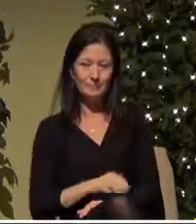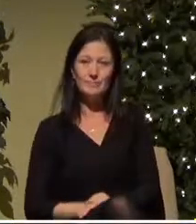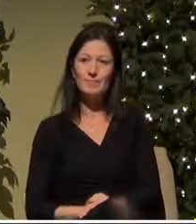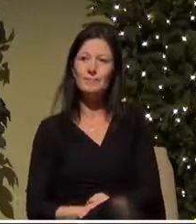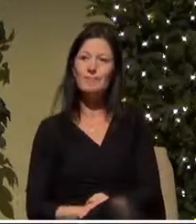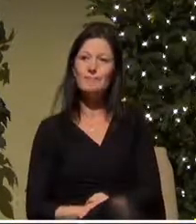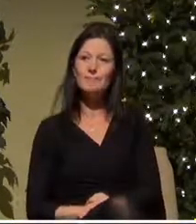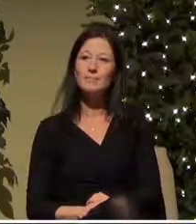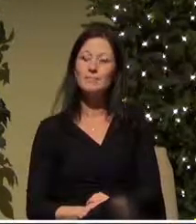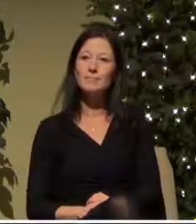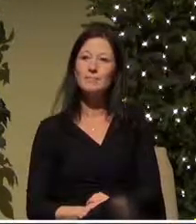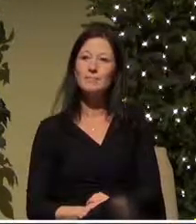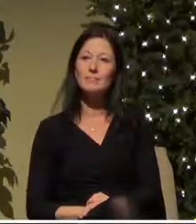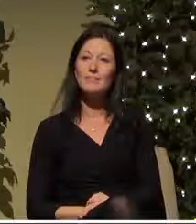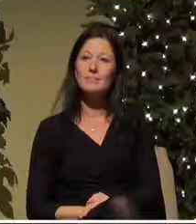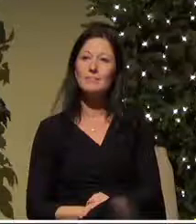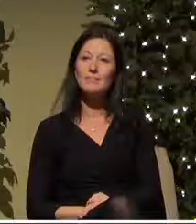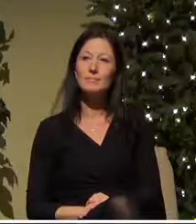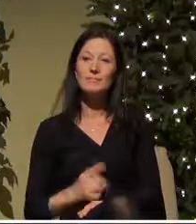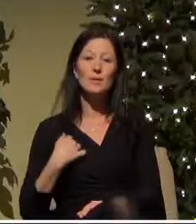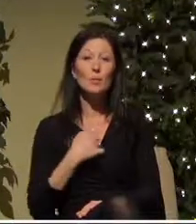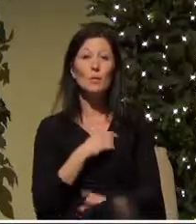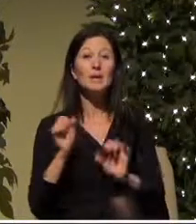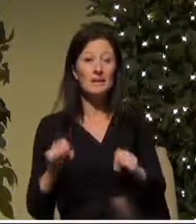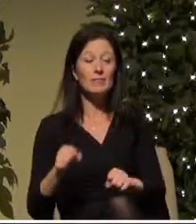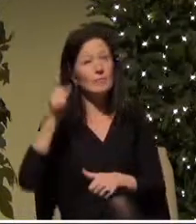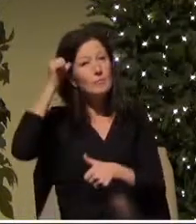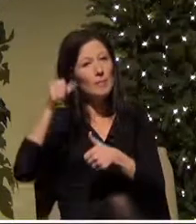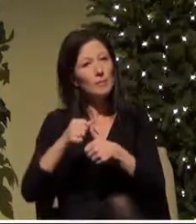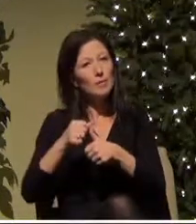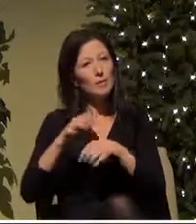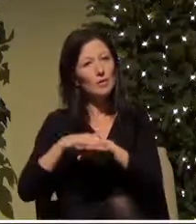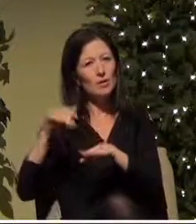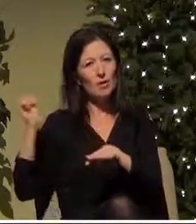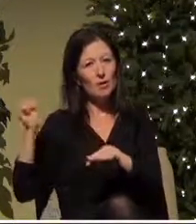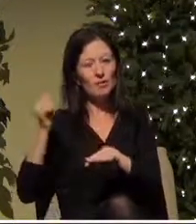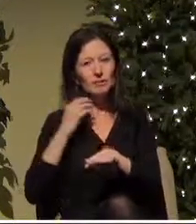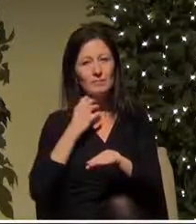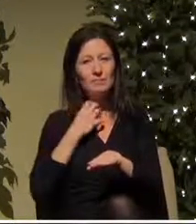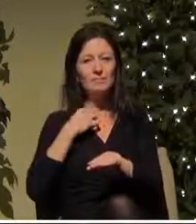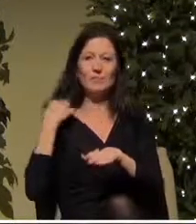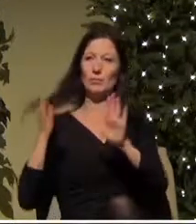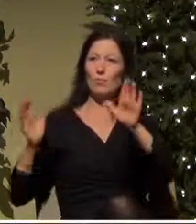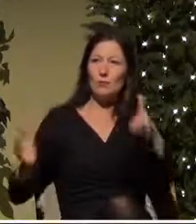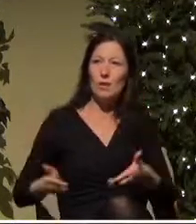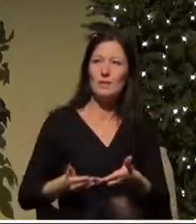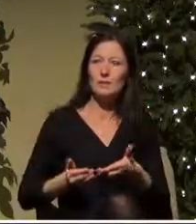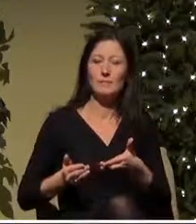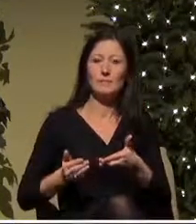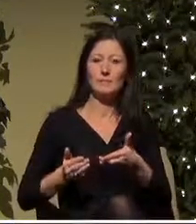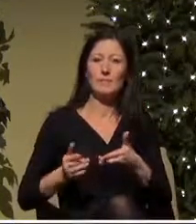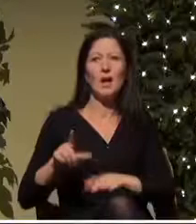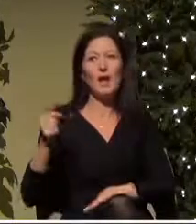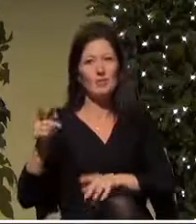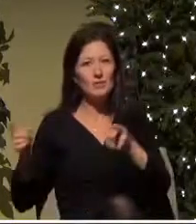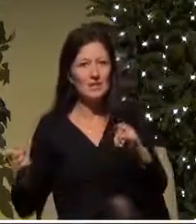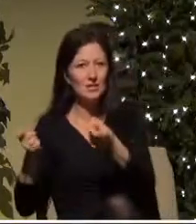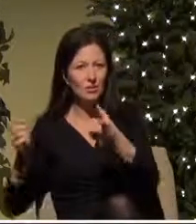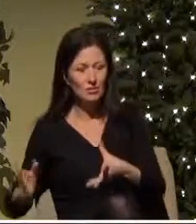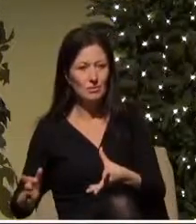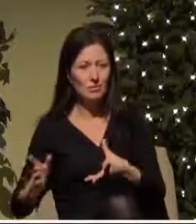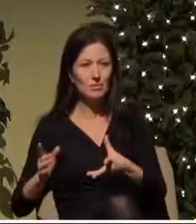outcasts welcoming outcasts sinners inviting sinners opening our hearts and our lives and our homes